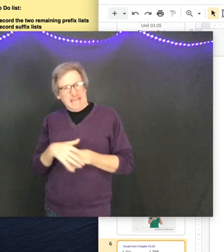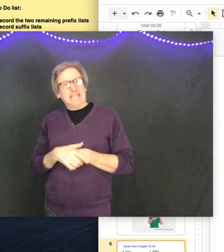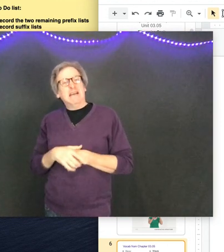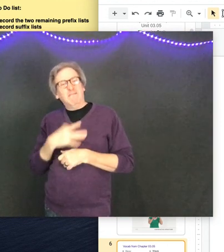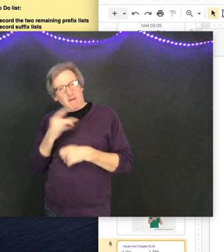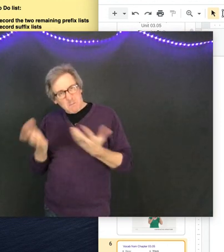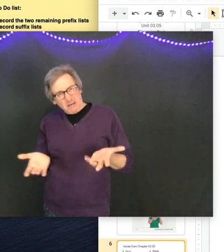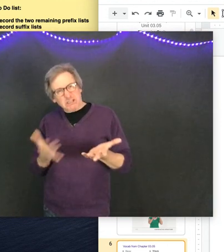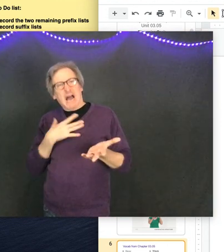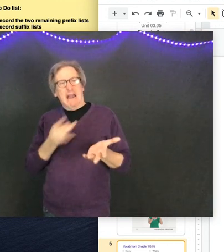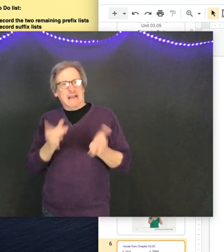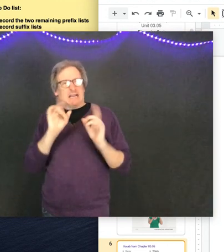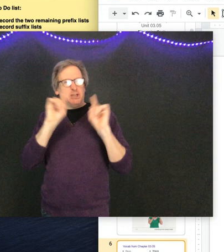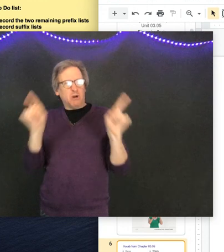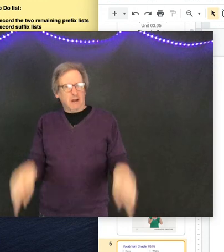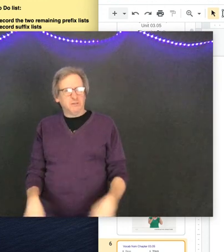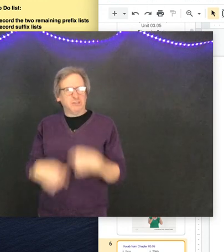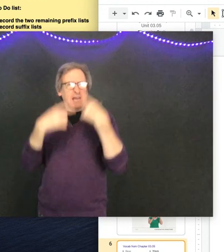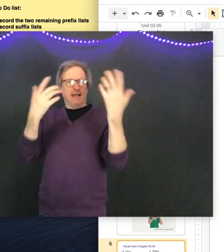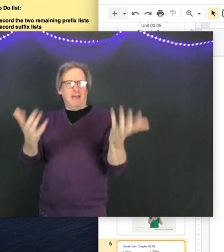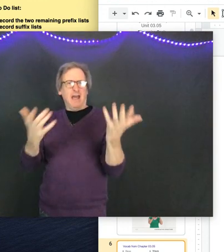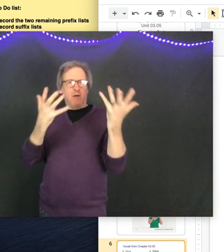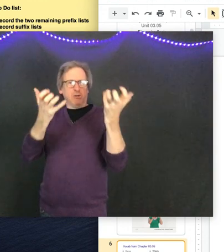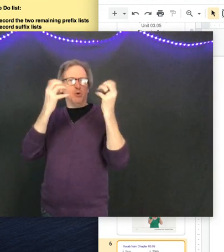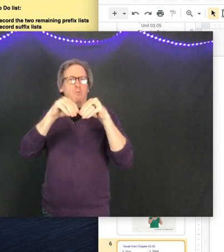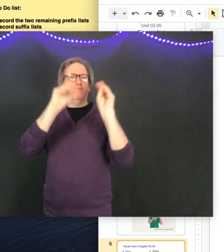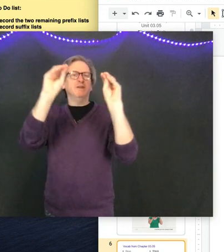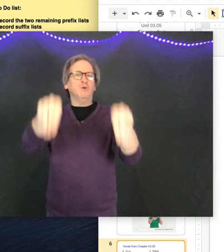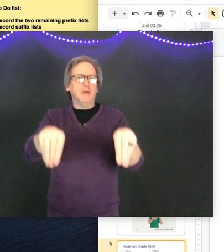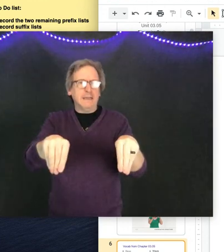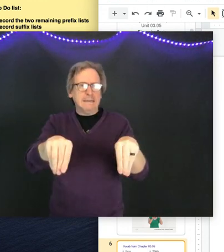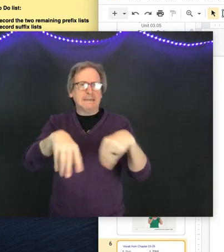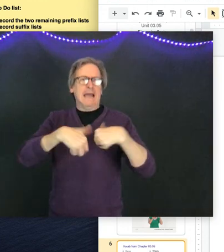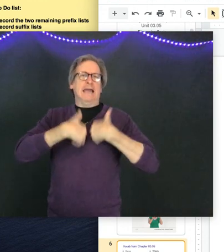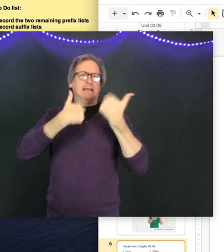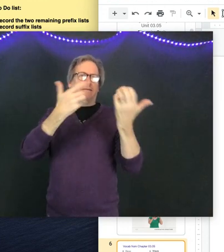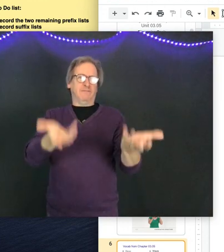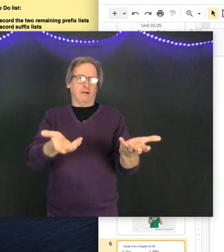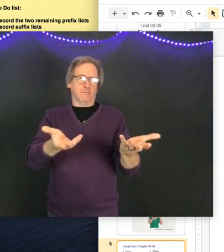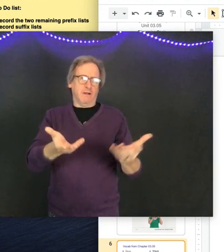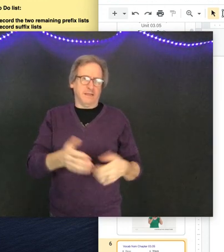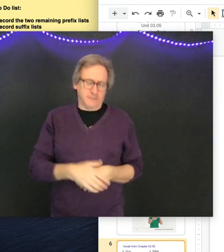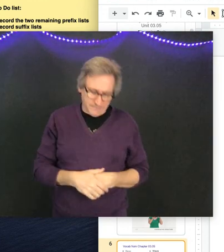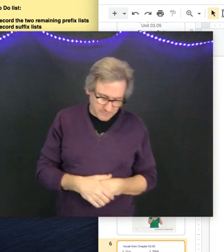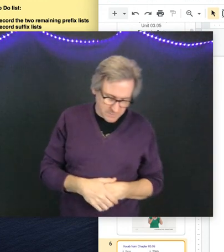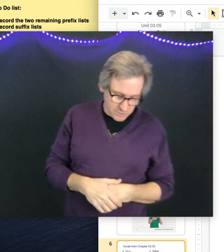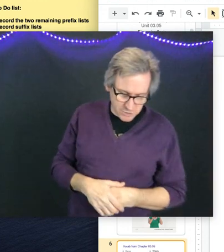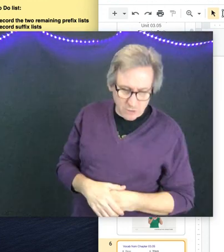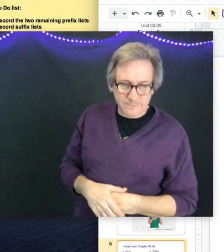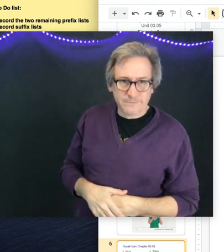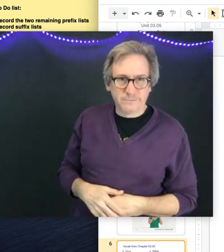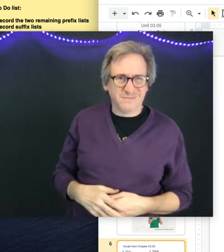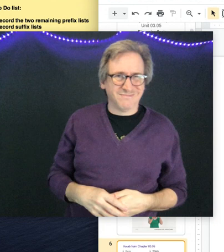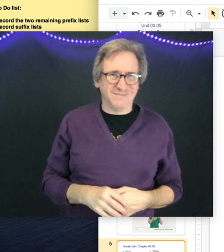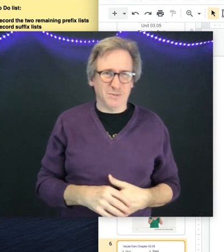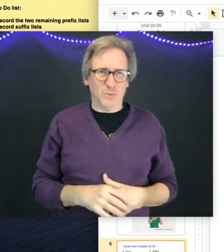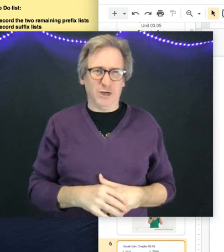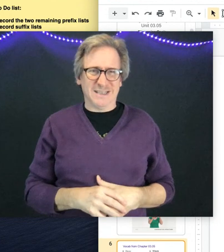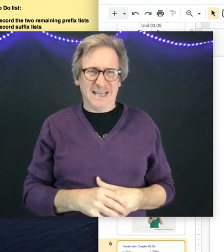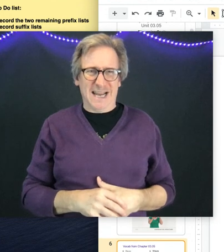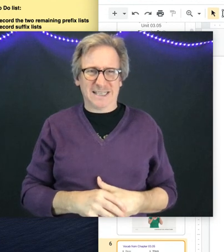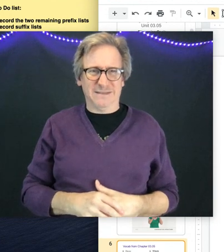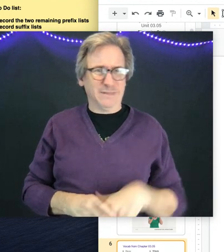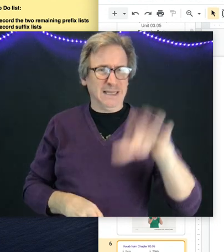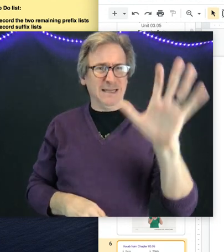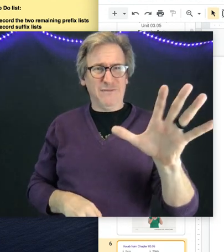I like it very much. I like your house. And I want to move into it and live there. Right? So that was a